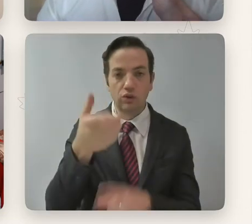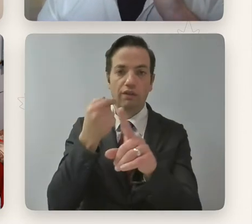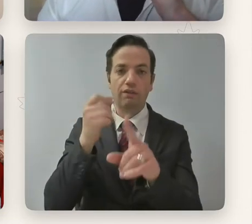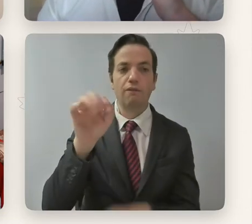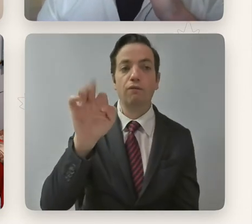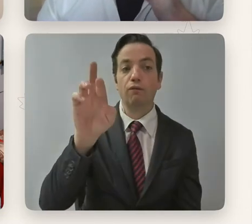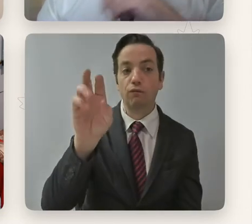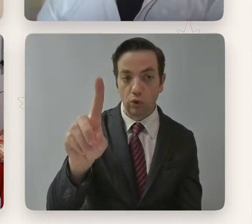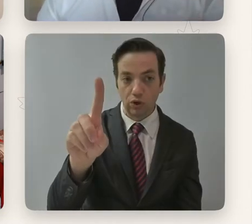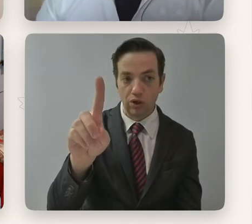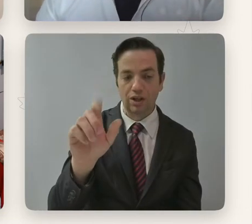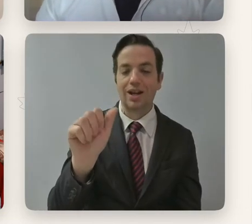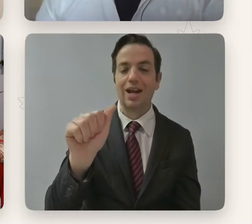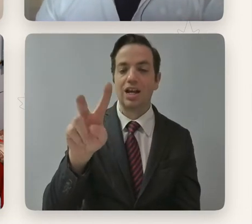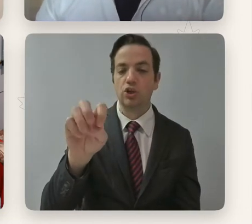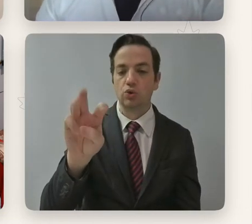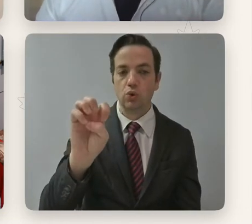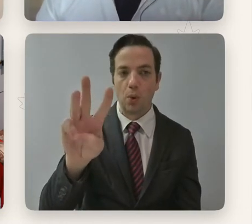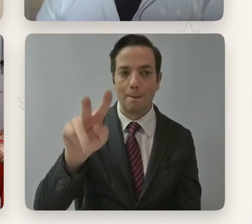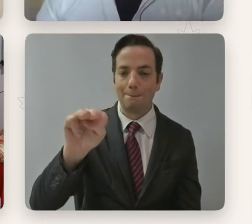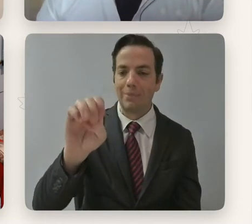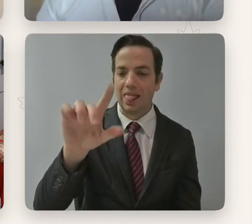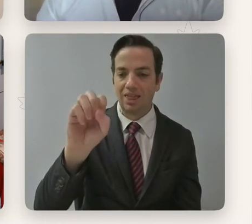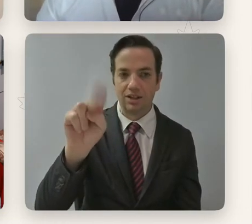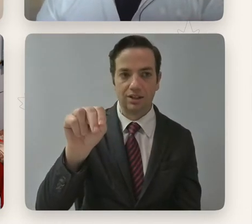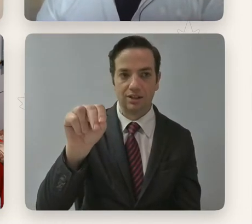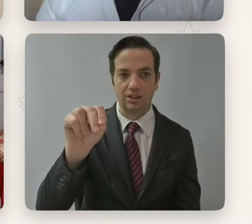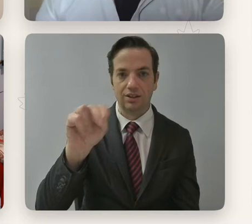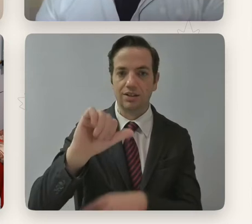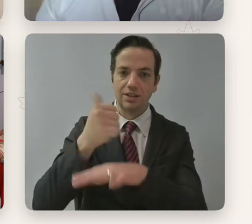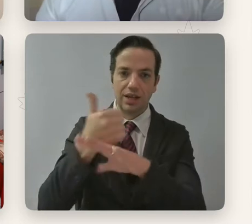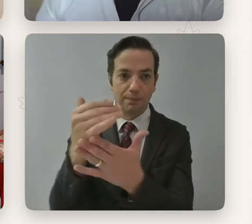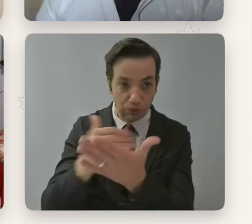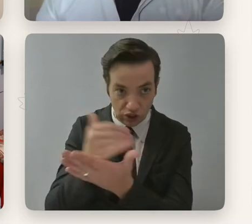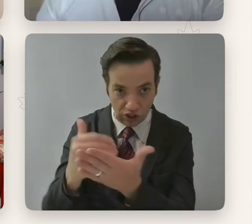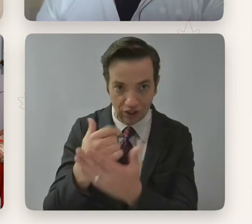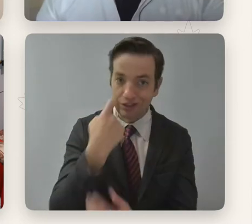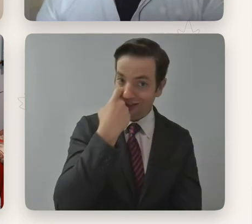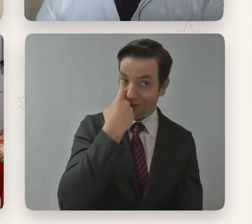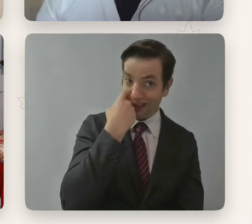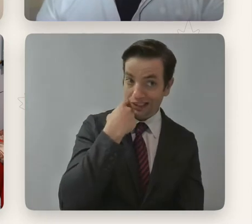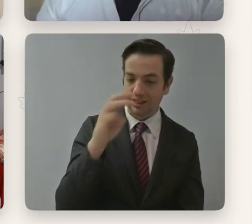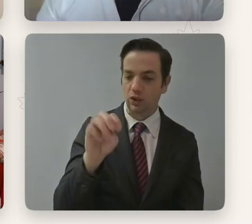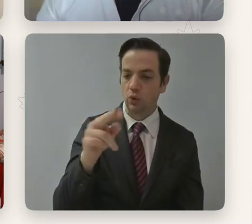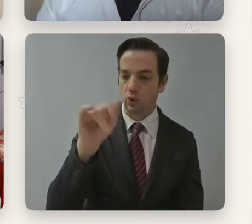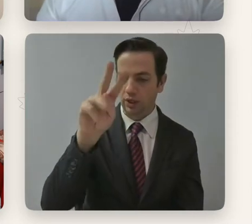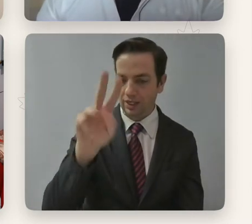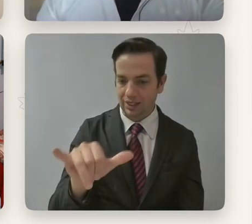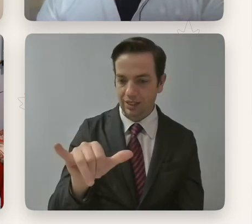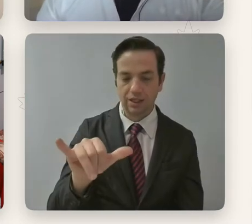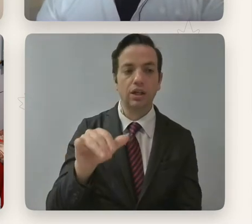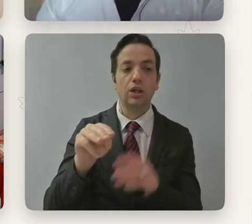Mellon Foundations. His 2019 documentary, Vision Portraits, recently screened at the Whitney Museum in honor of the 30th